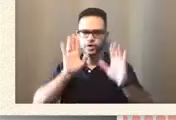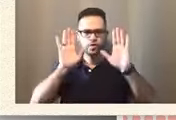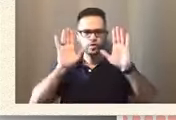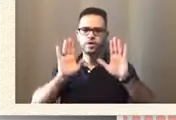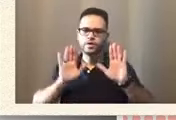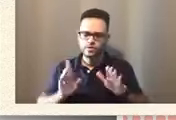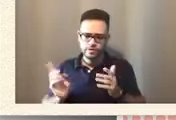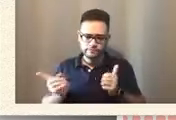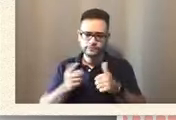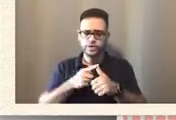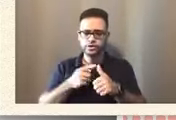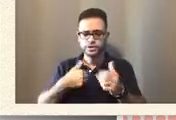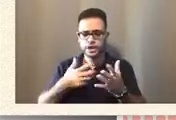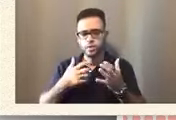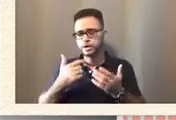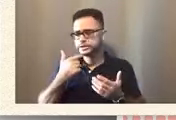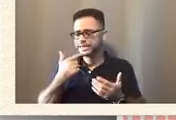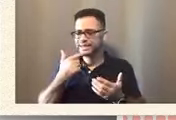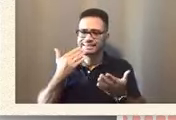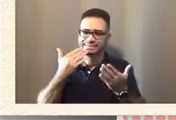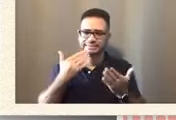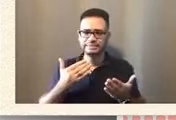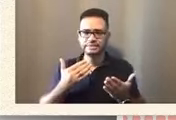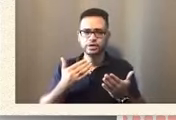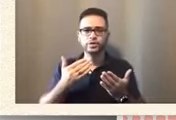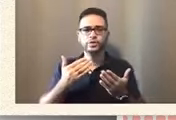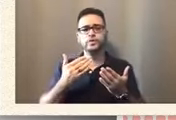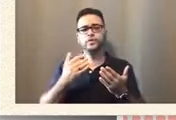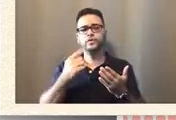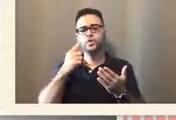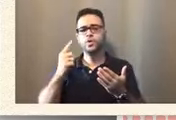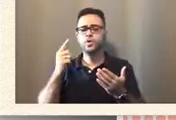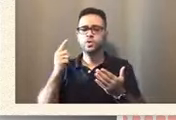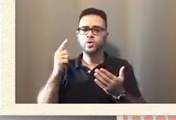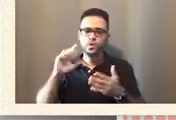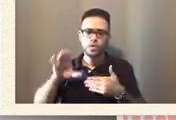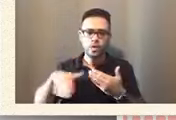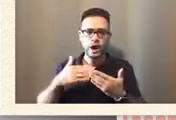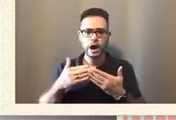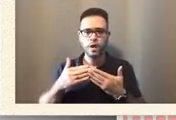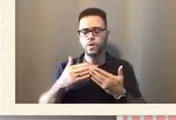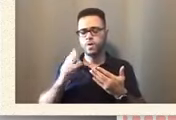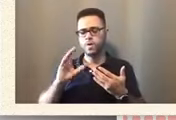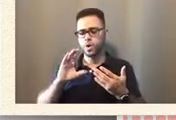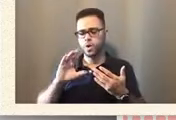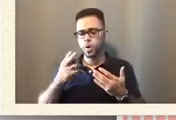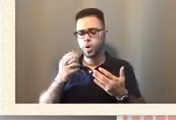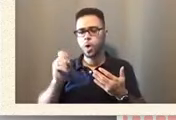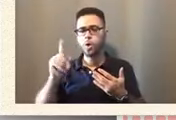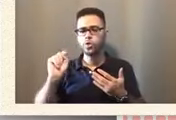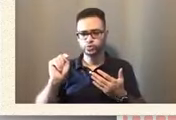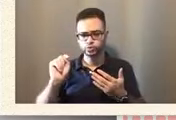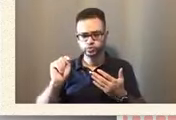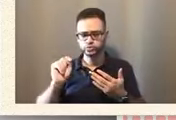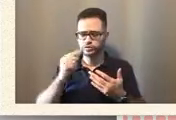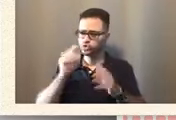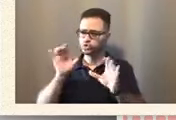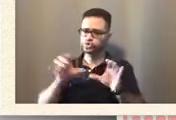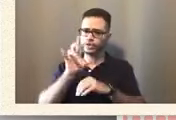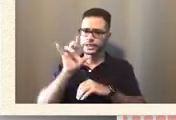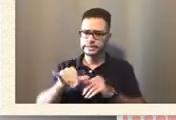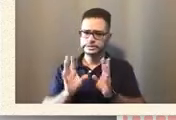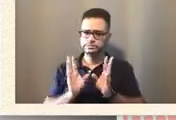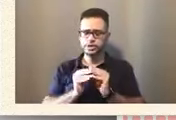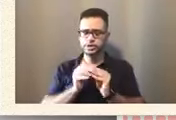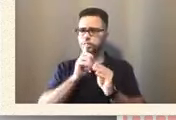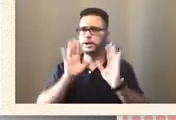a moment to say thank you for our host for doing that. It's amazing. And it's